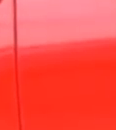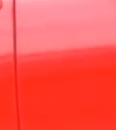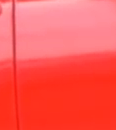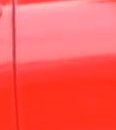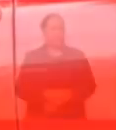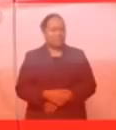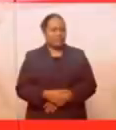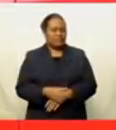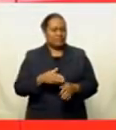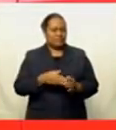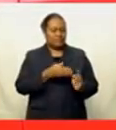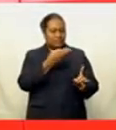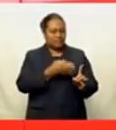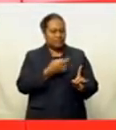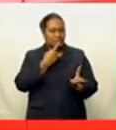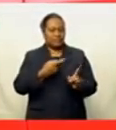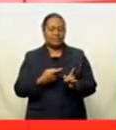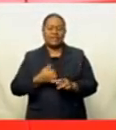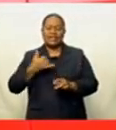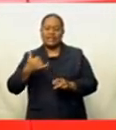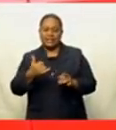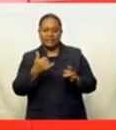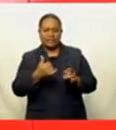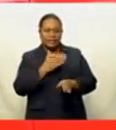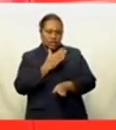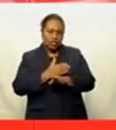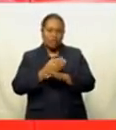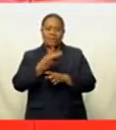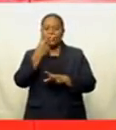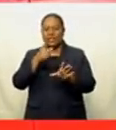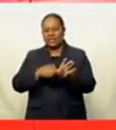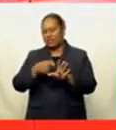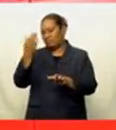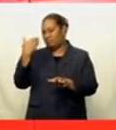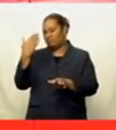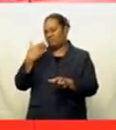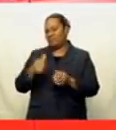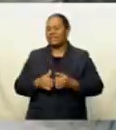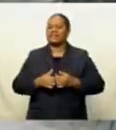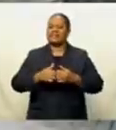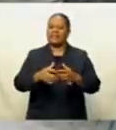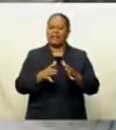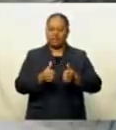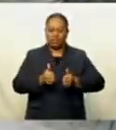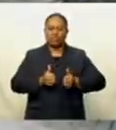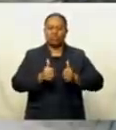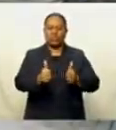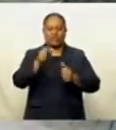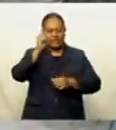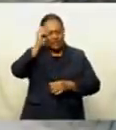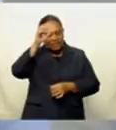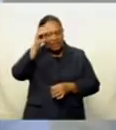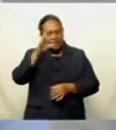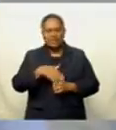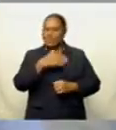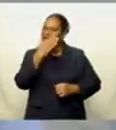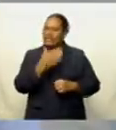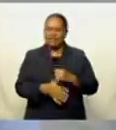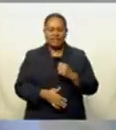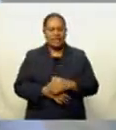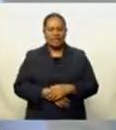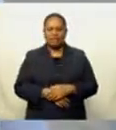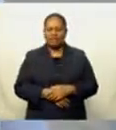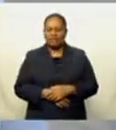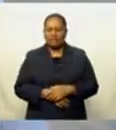Neelam Prasad left her job three years ago and started driving taxi and has no regrets with her newfound profession.